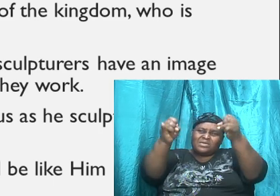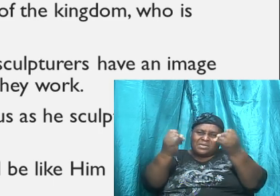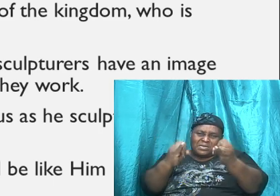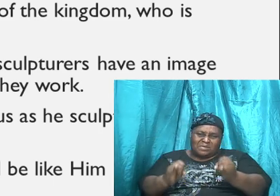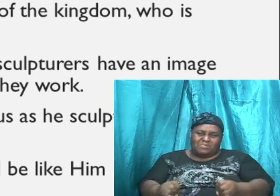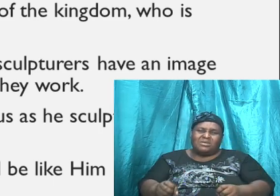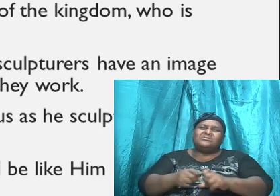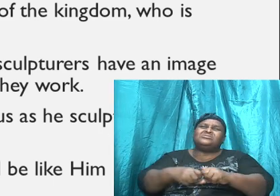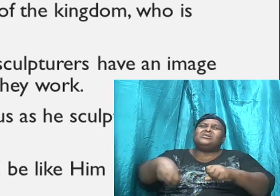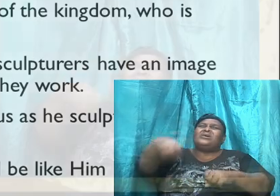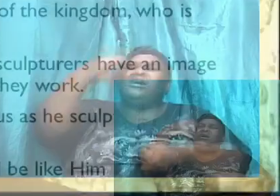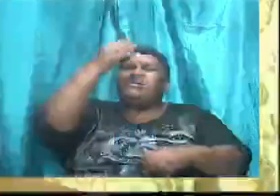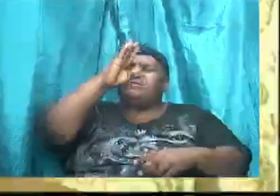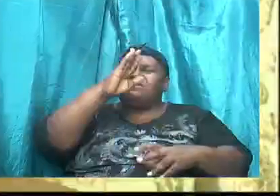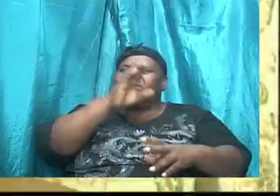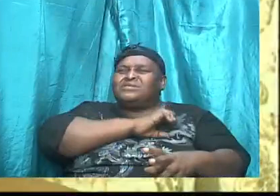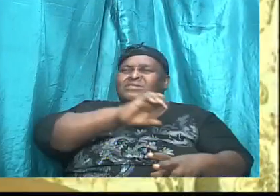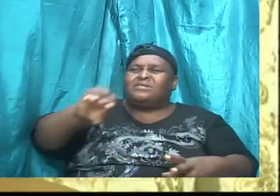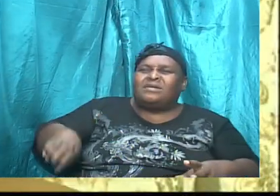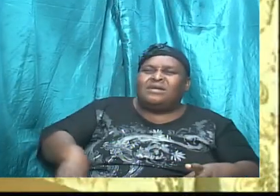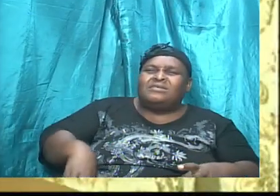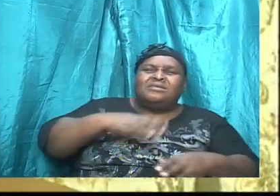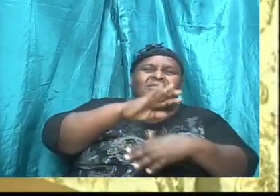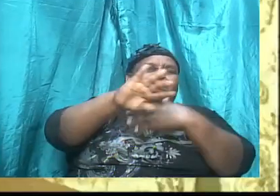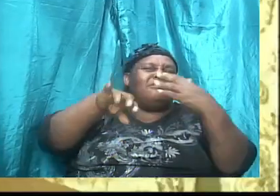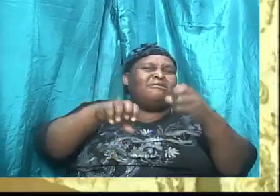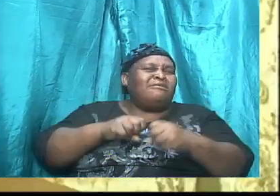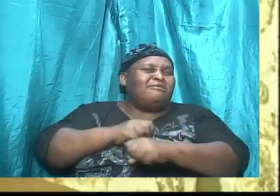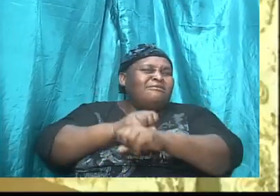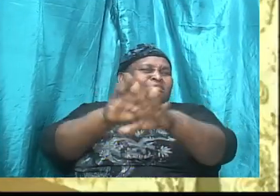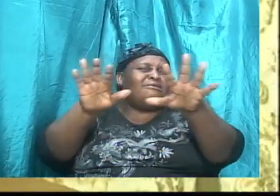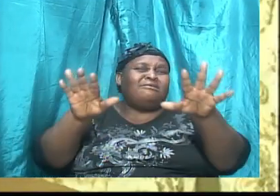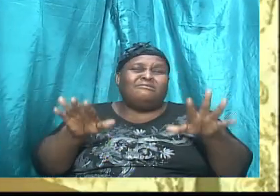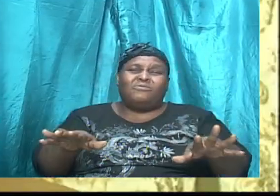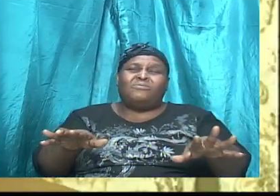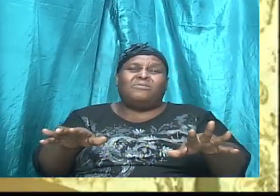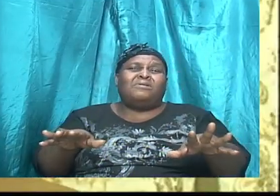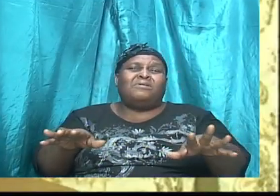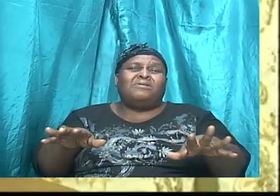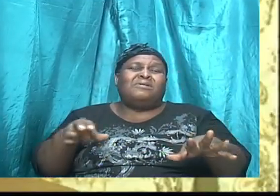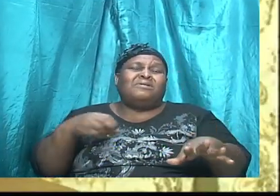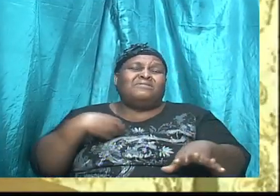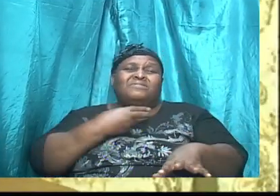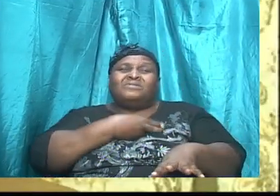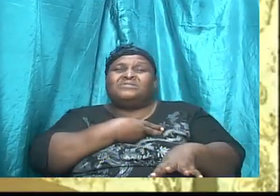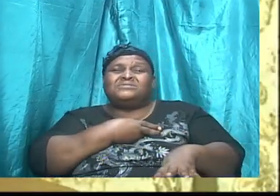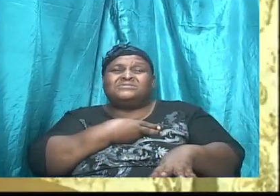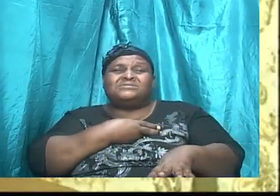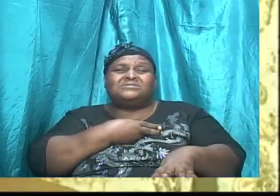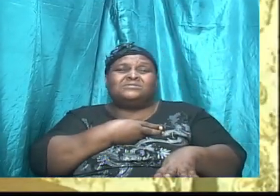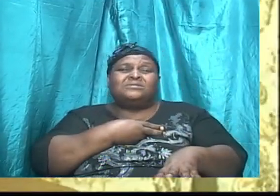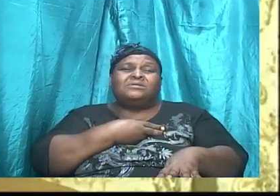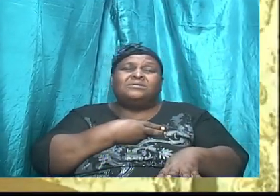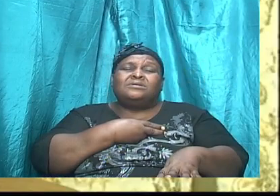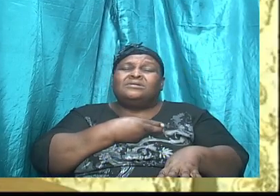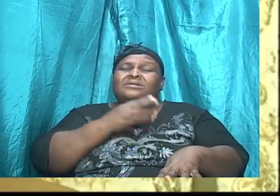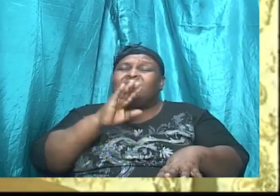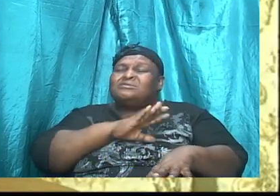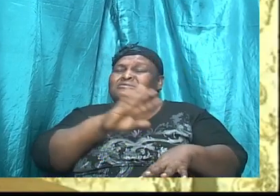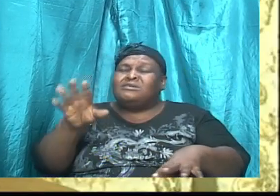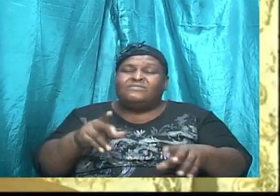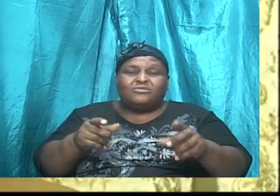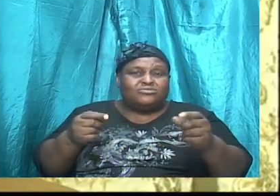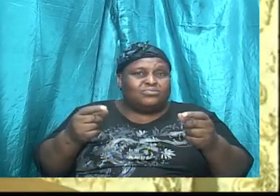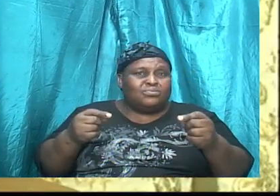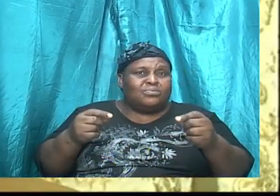all of us, in me, in you, in all of us. He does not do it by taking